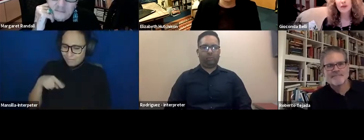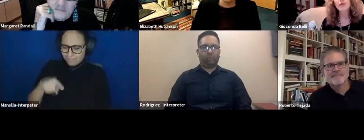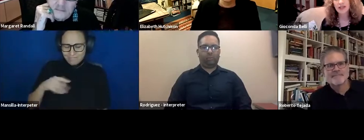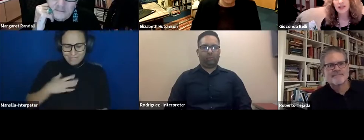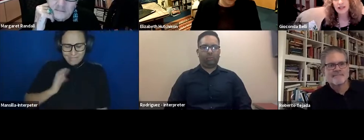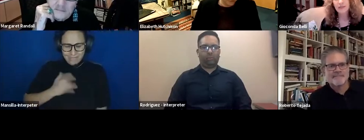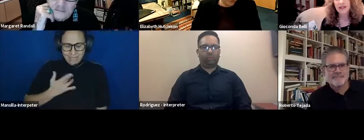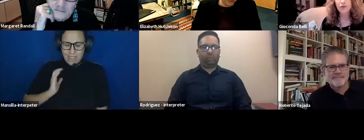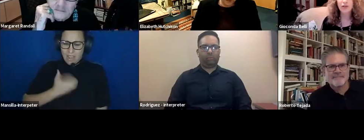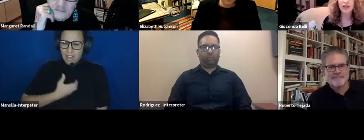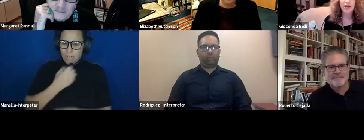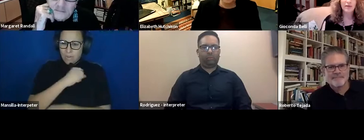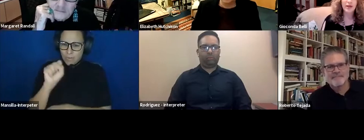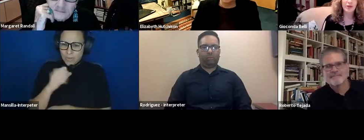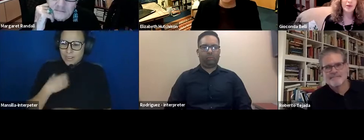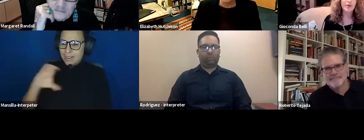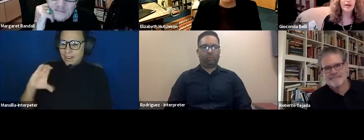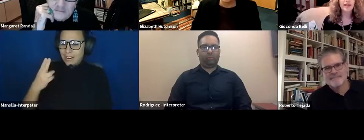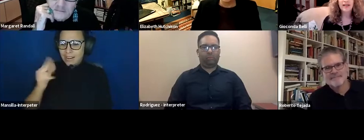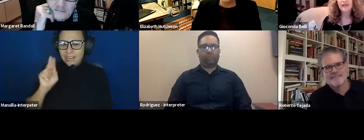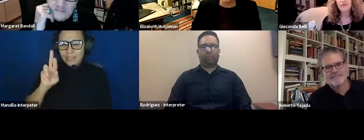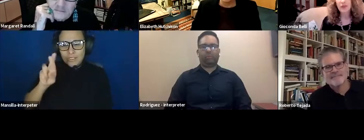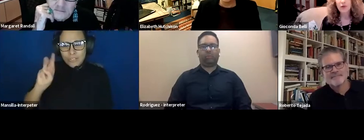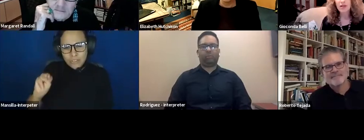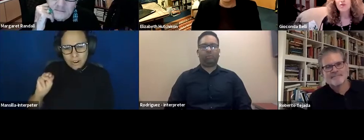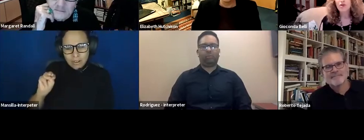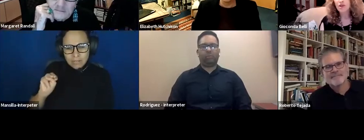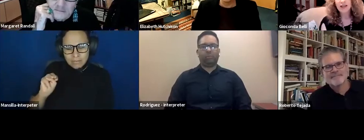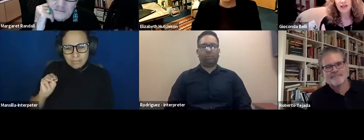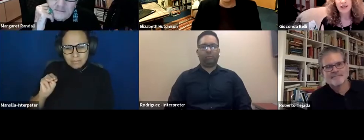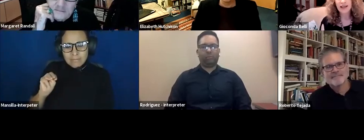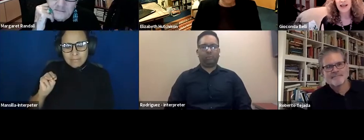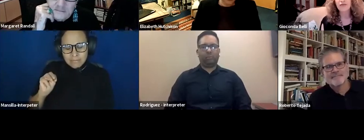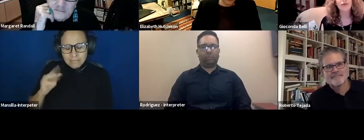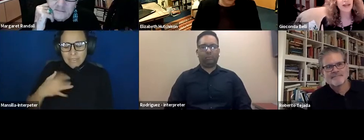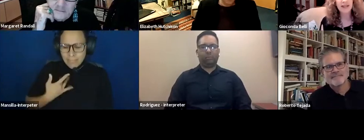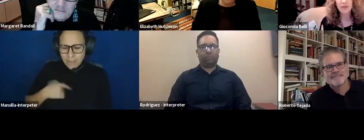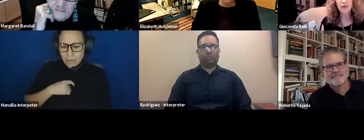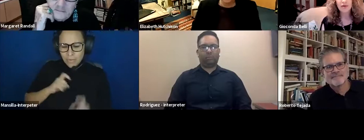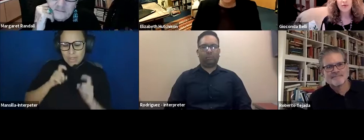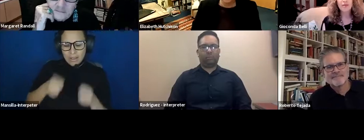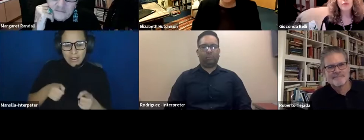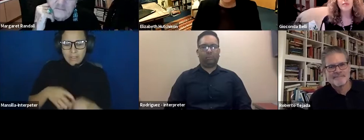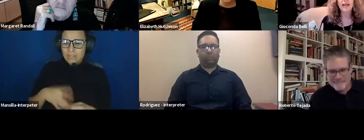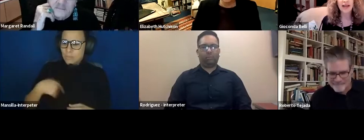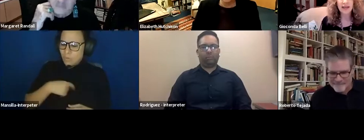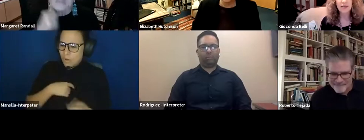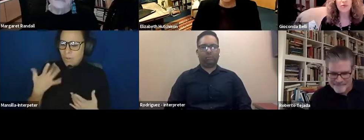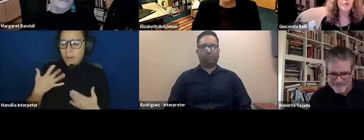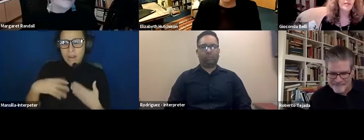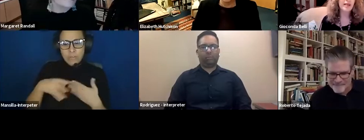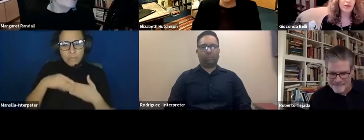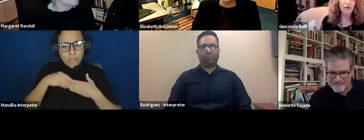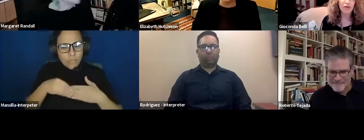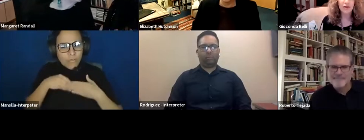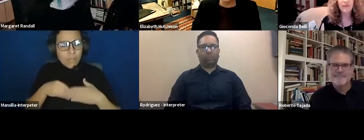all contributed a little bit to that charm, because we were, it was not inflexible, it was more relaxed,